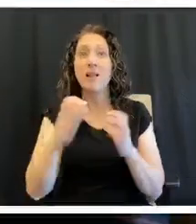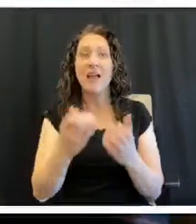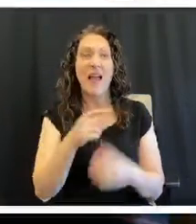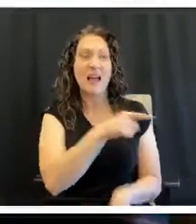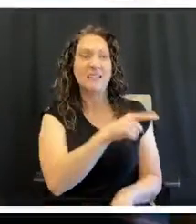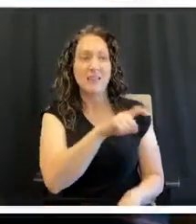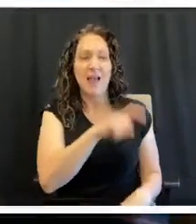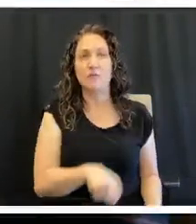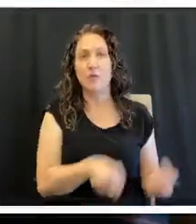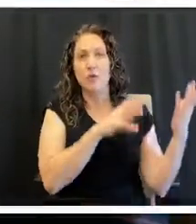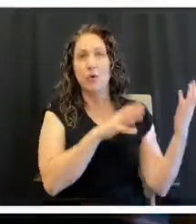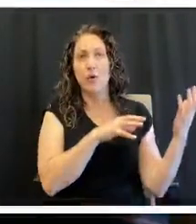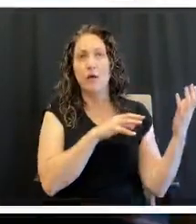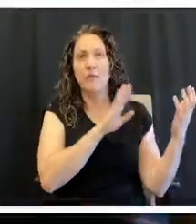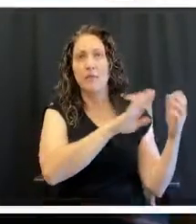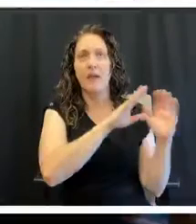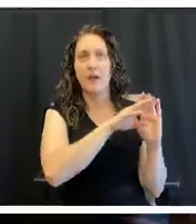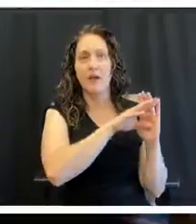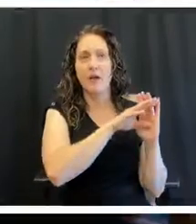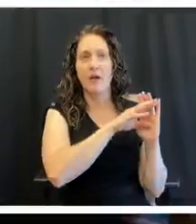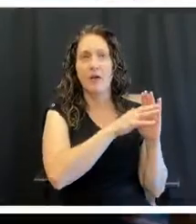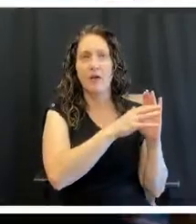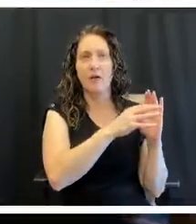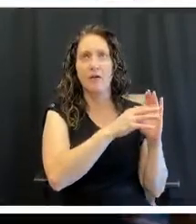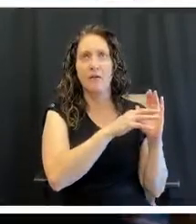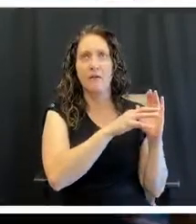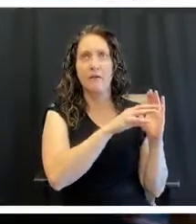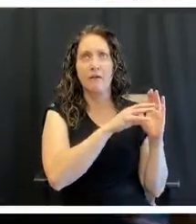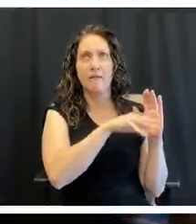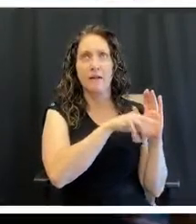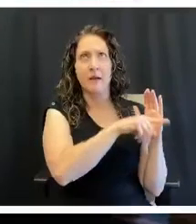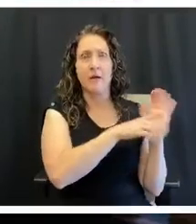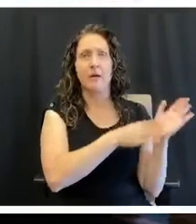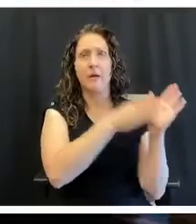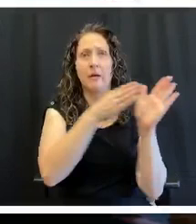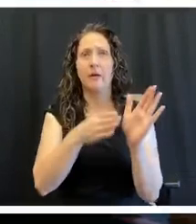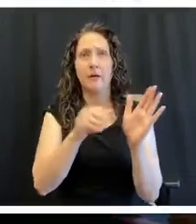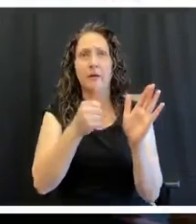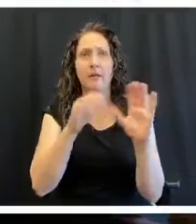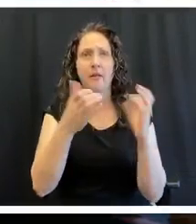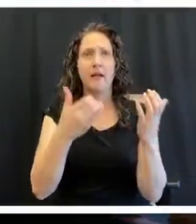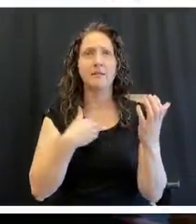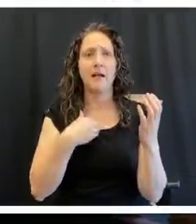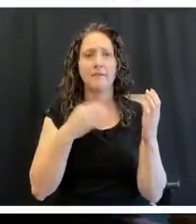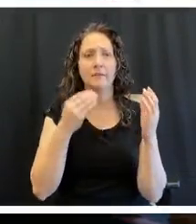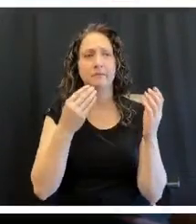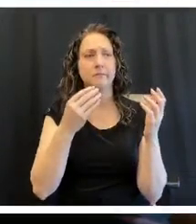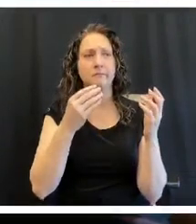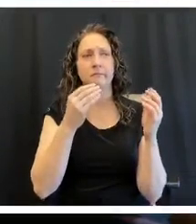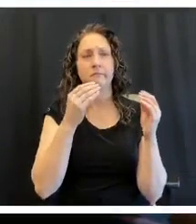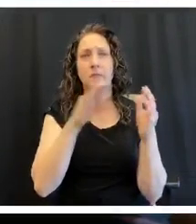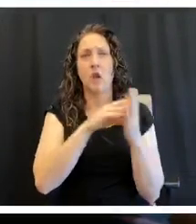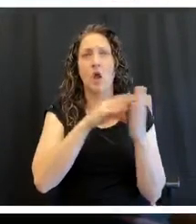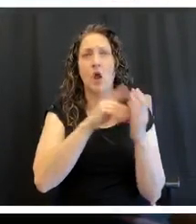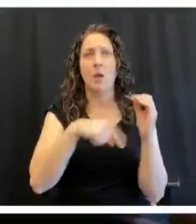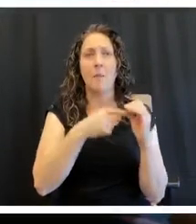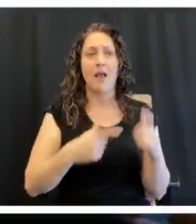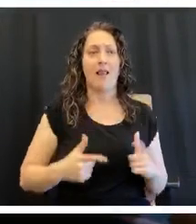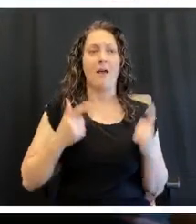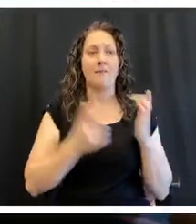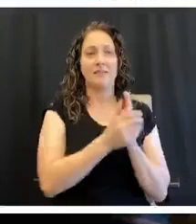they had to do the video on knife skills. And so I'm learning how to, to